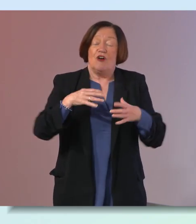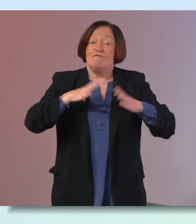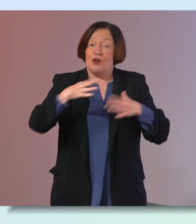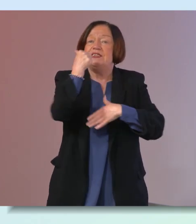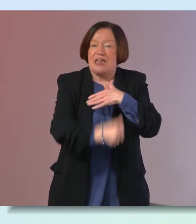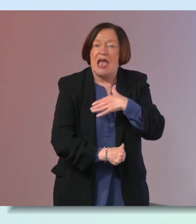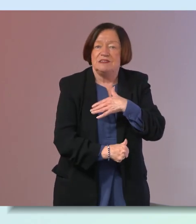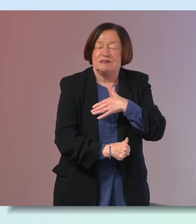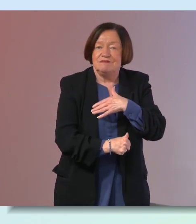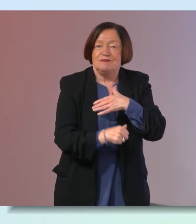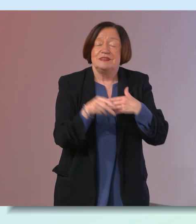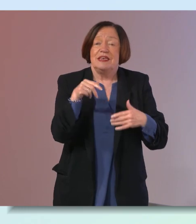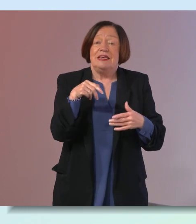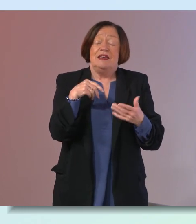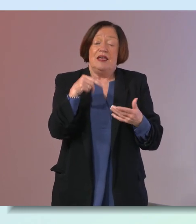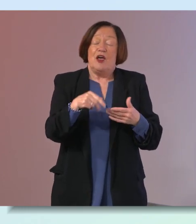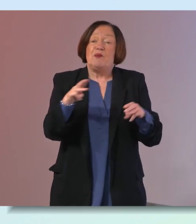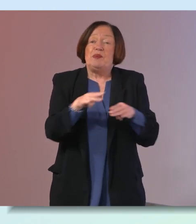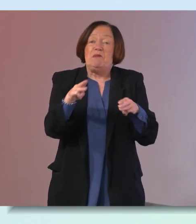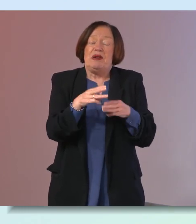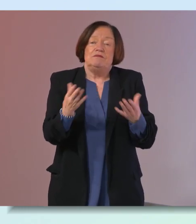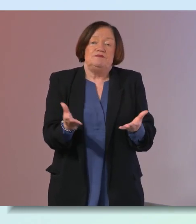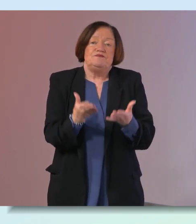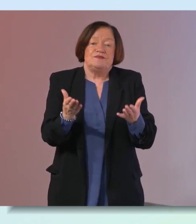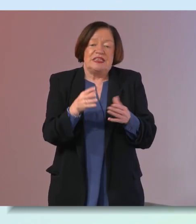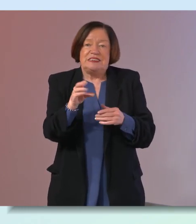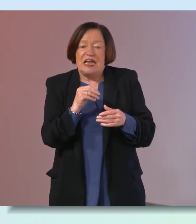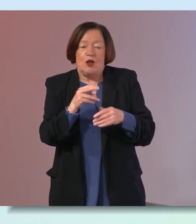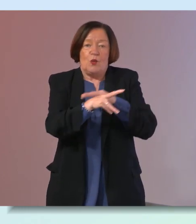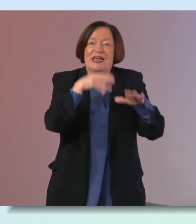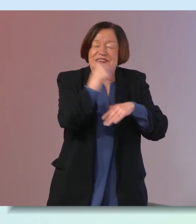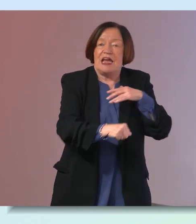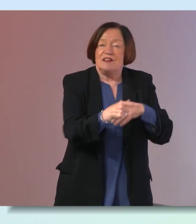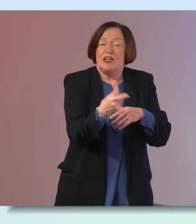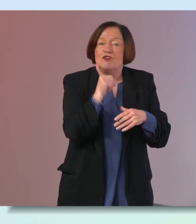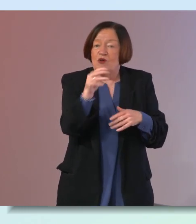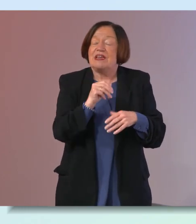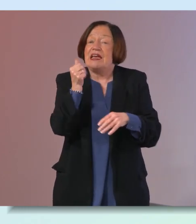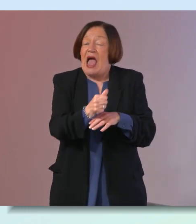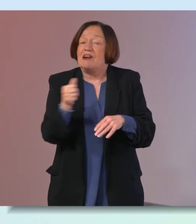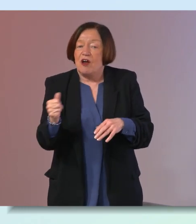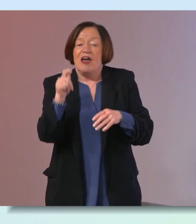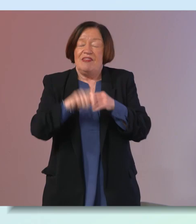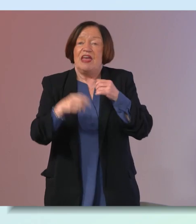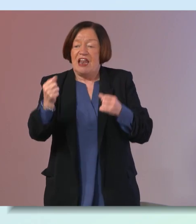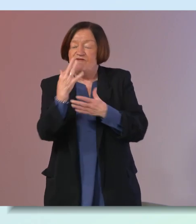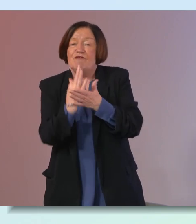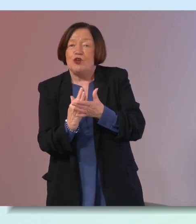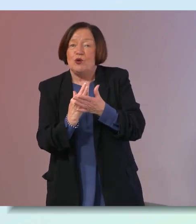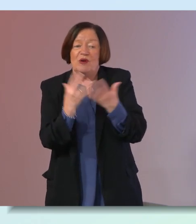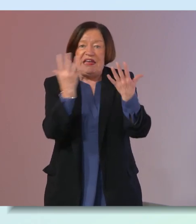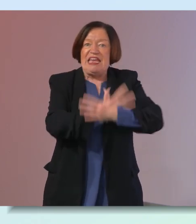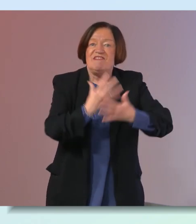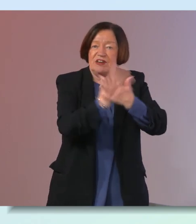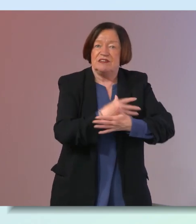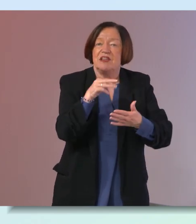so that if we if people are you know taking weekdays that they don't take alcohol and then having a few evenings